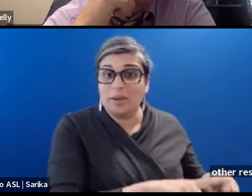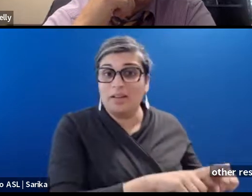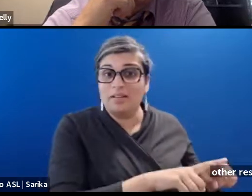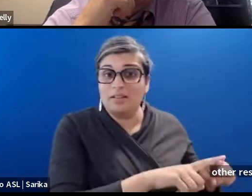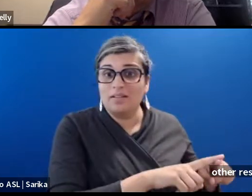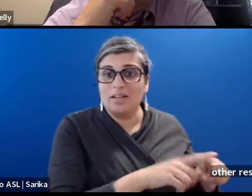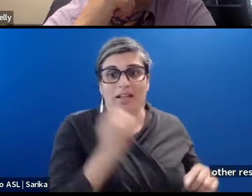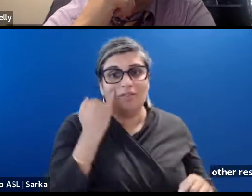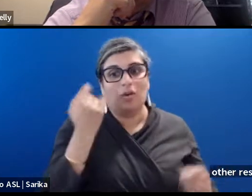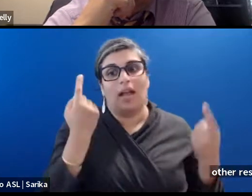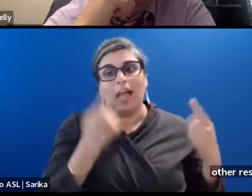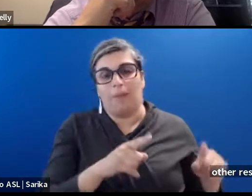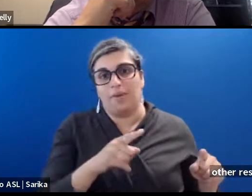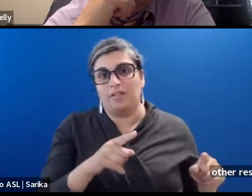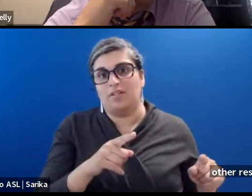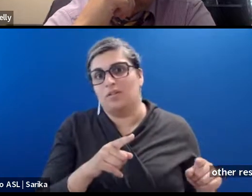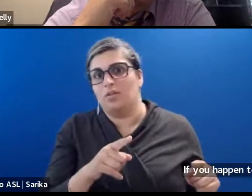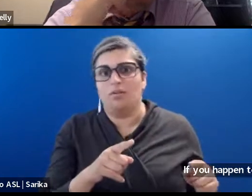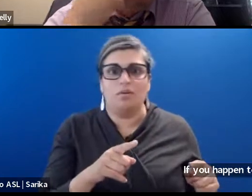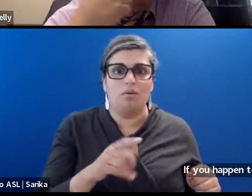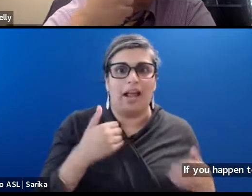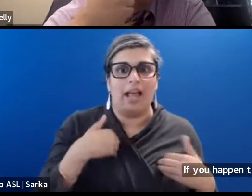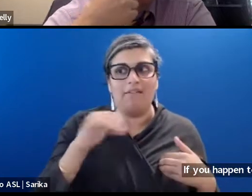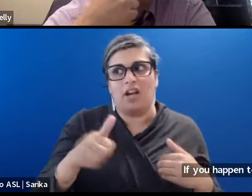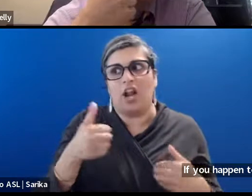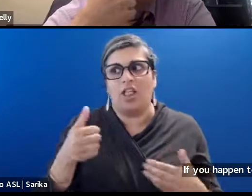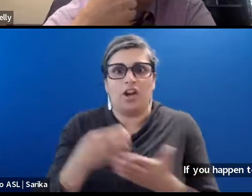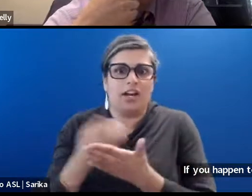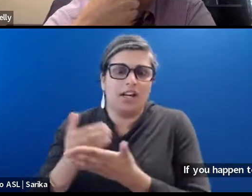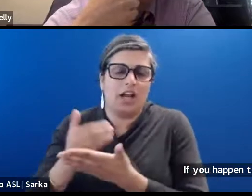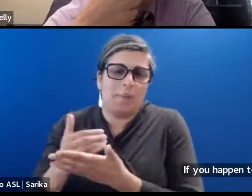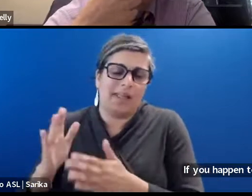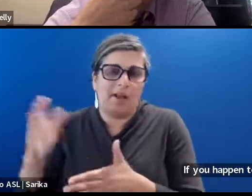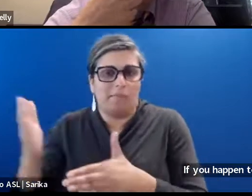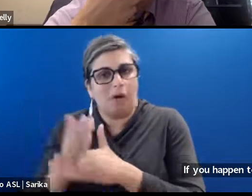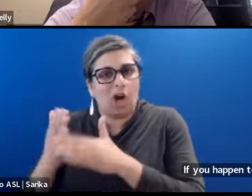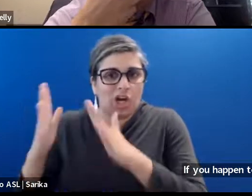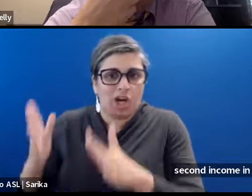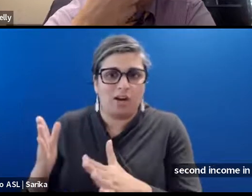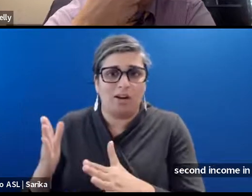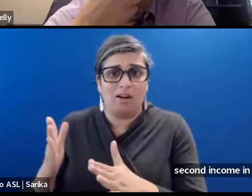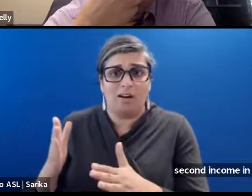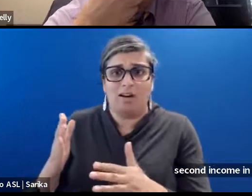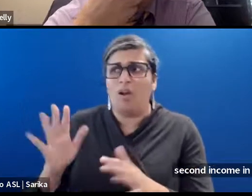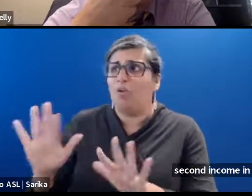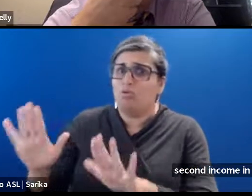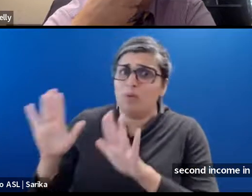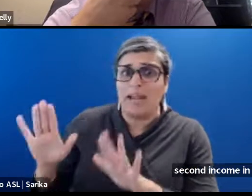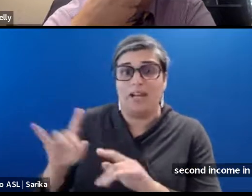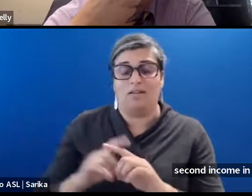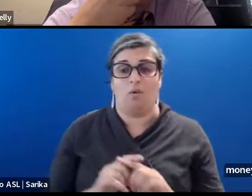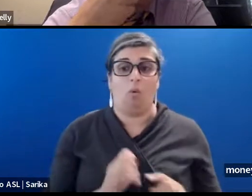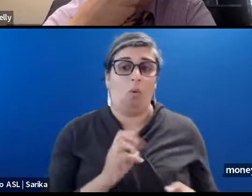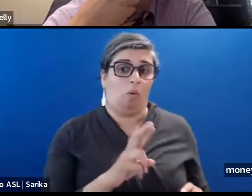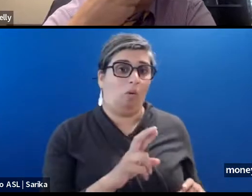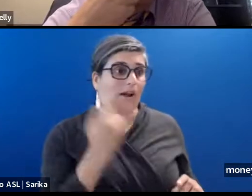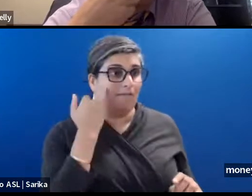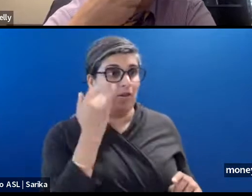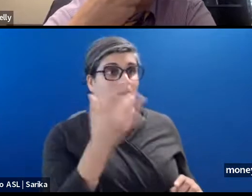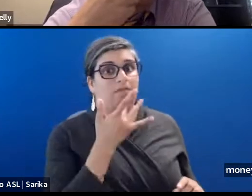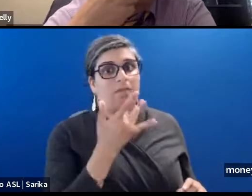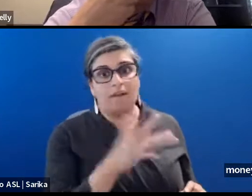has a second income in your family, that makes a lot of money. Okay, great. If you happen to be one of the lucky